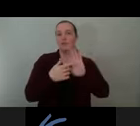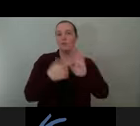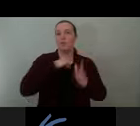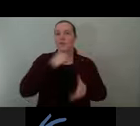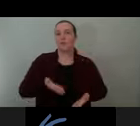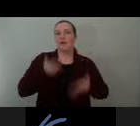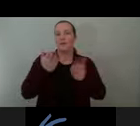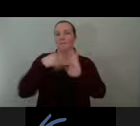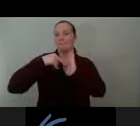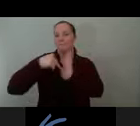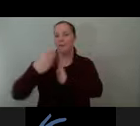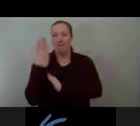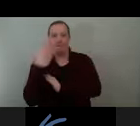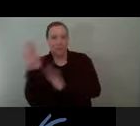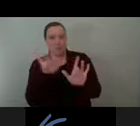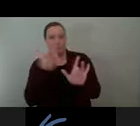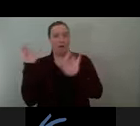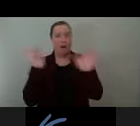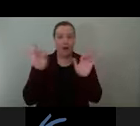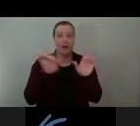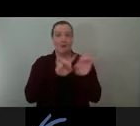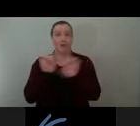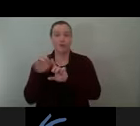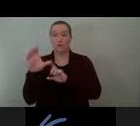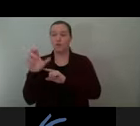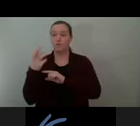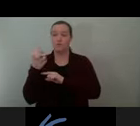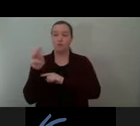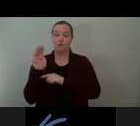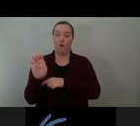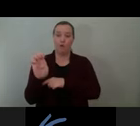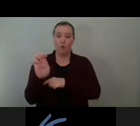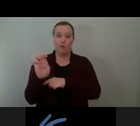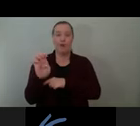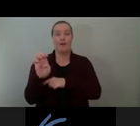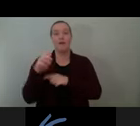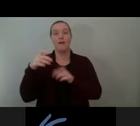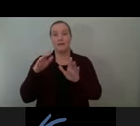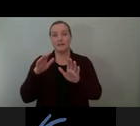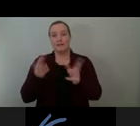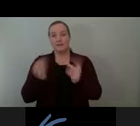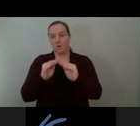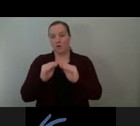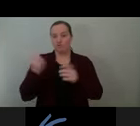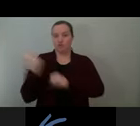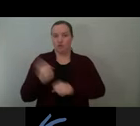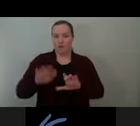pattern that captures and reflects sunlight during the day, and the headlights of passing cars at night.